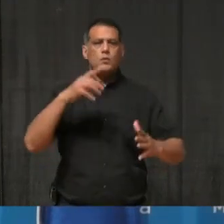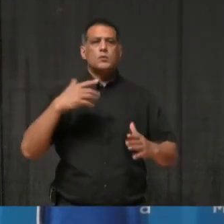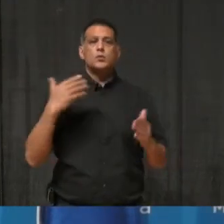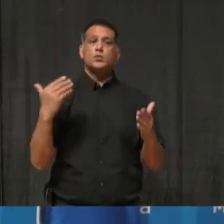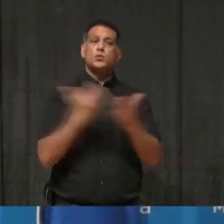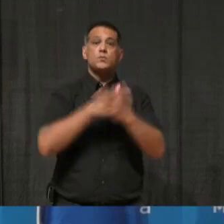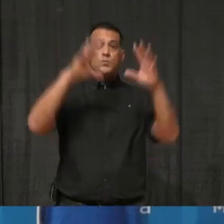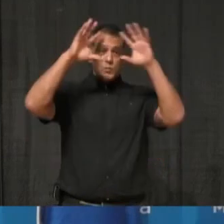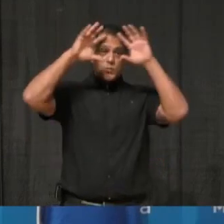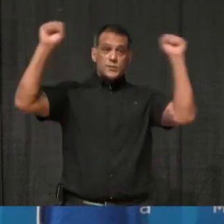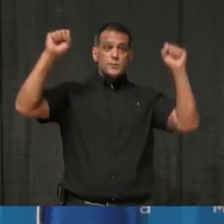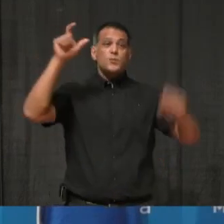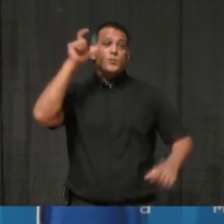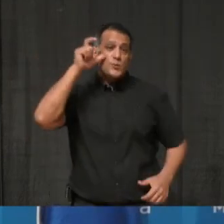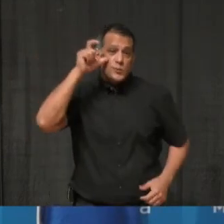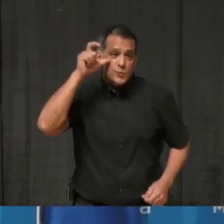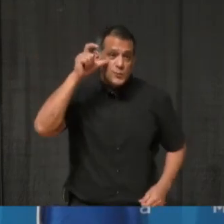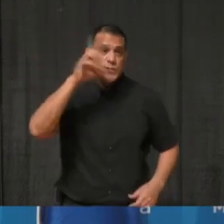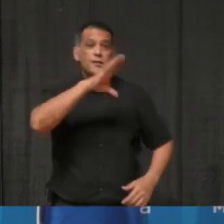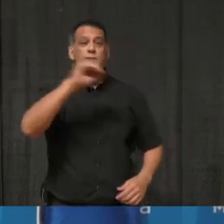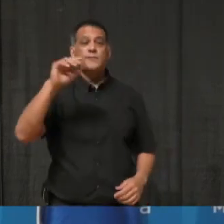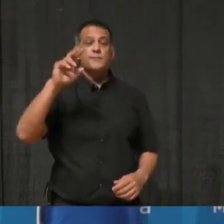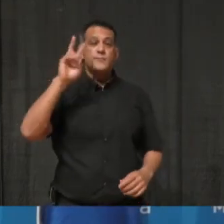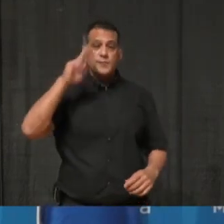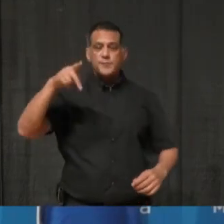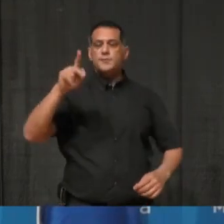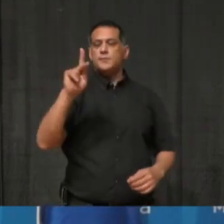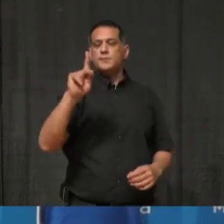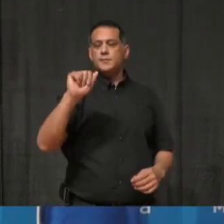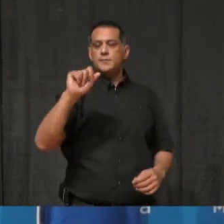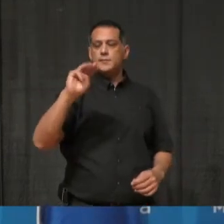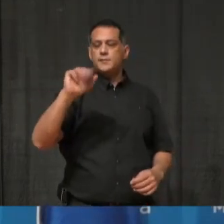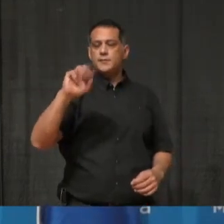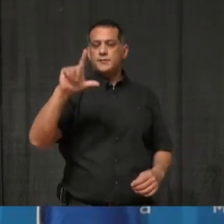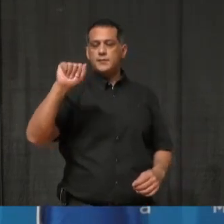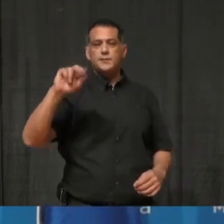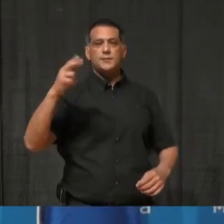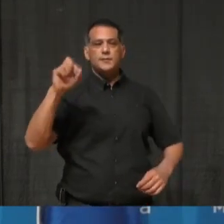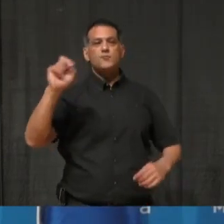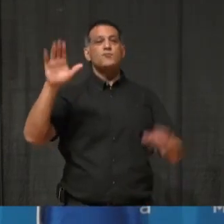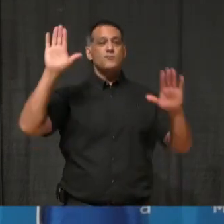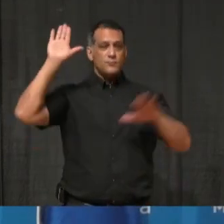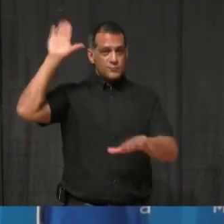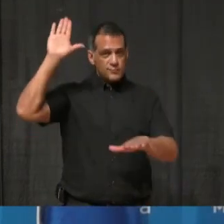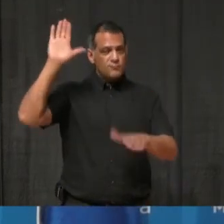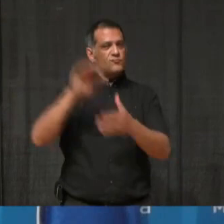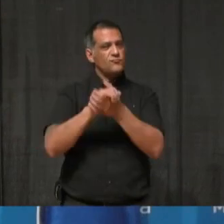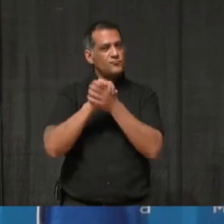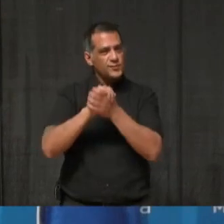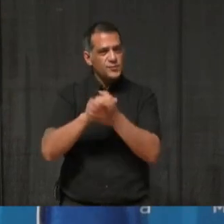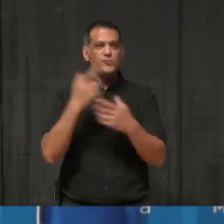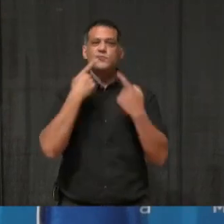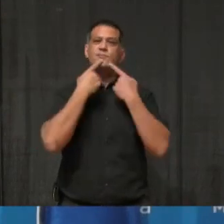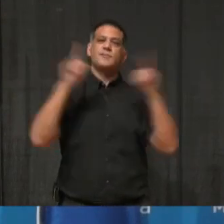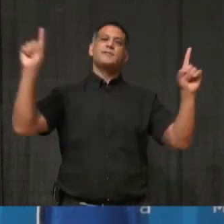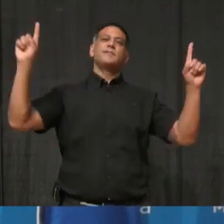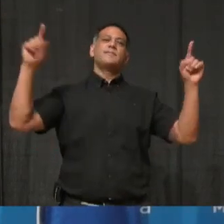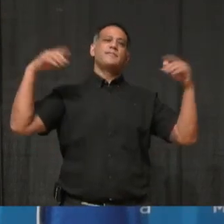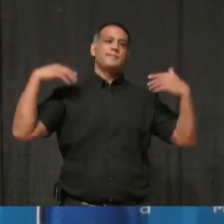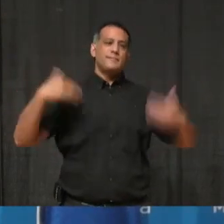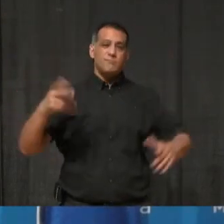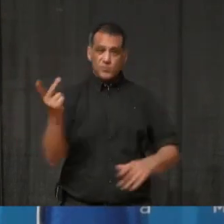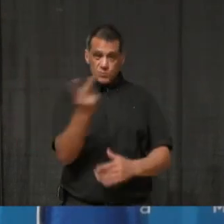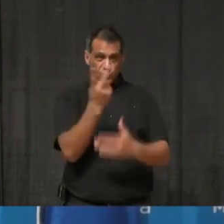Kamala Harris on their inauguration earlier today. As we all know, the work ahead of them